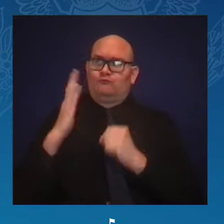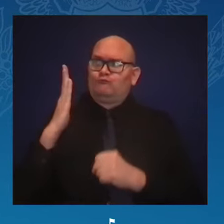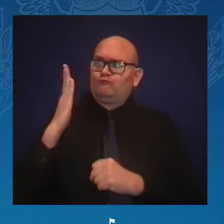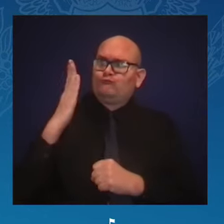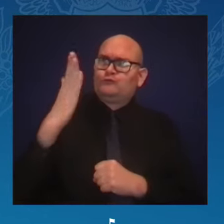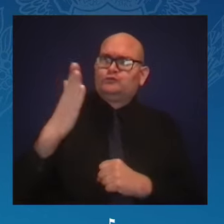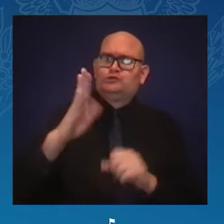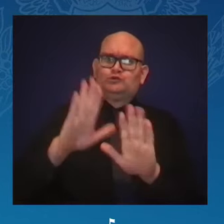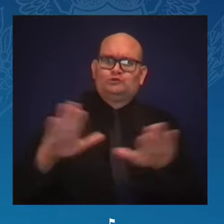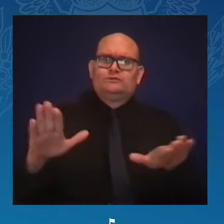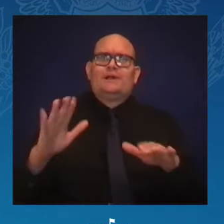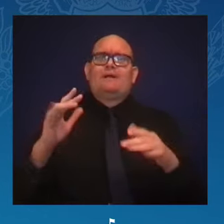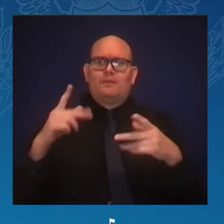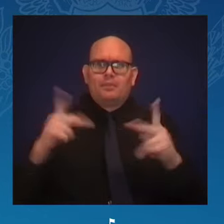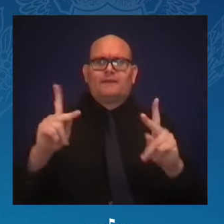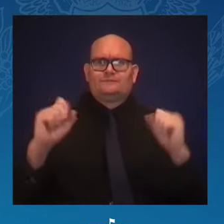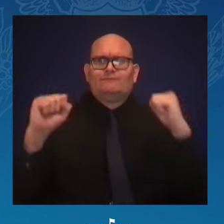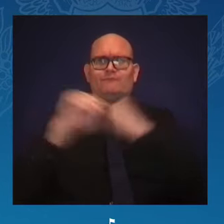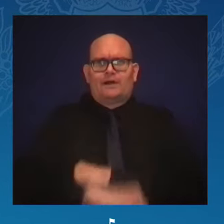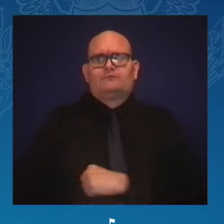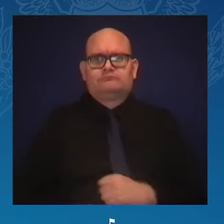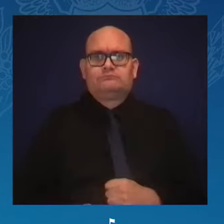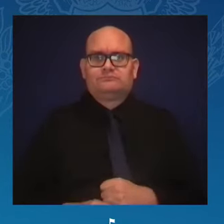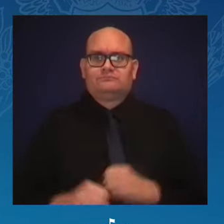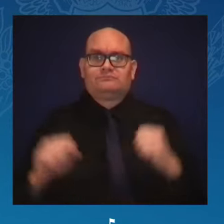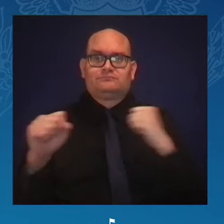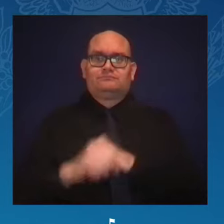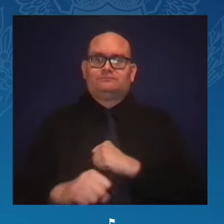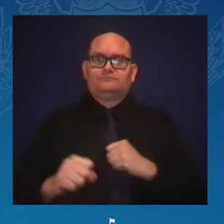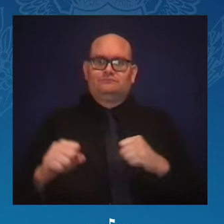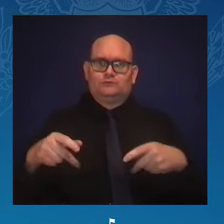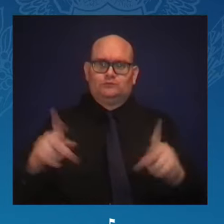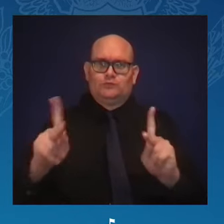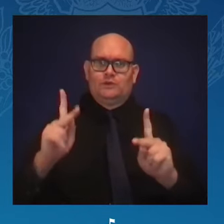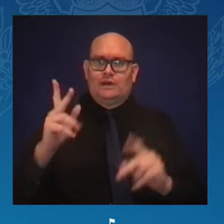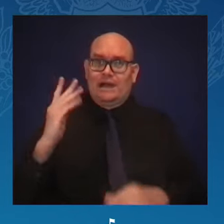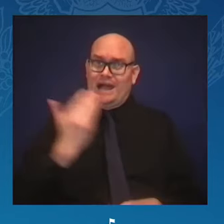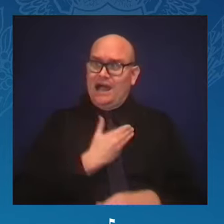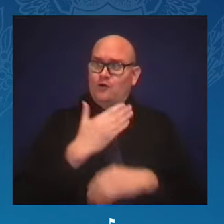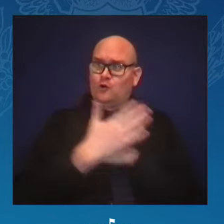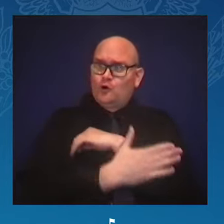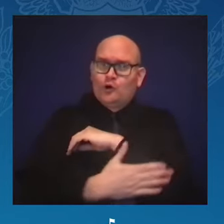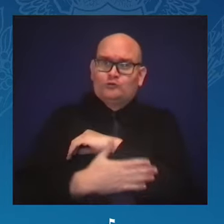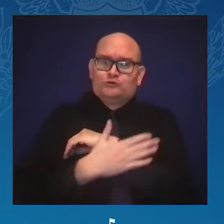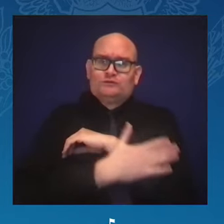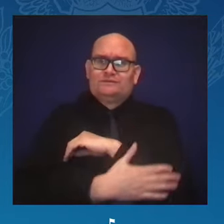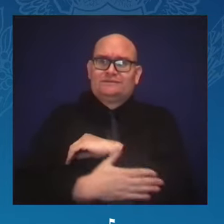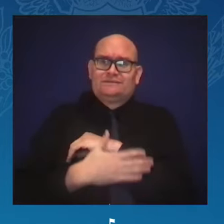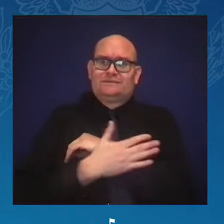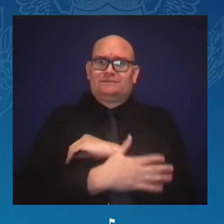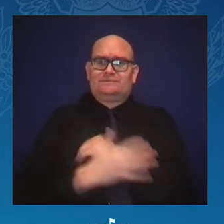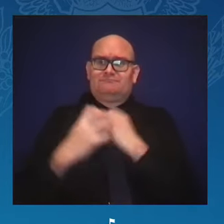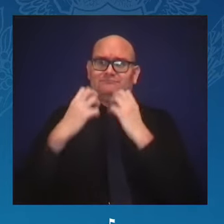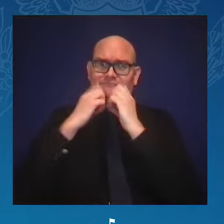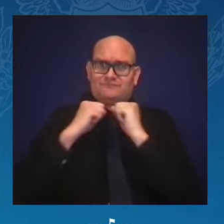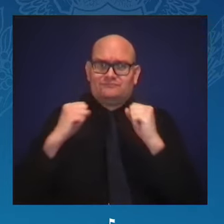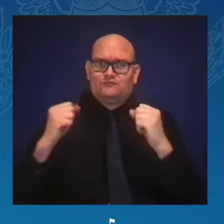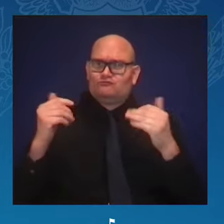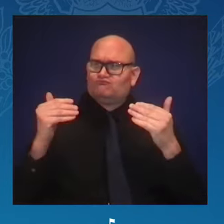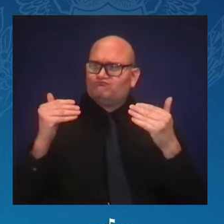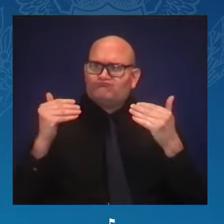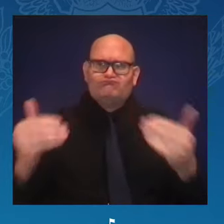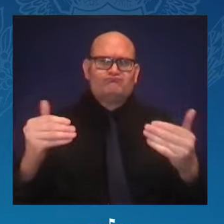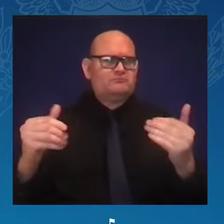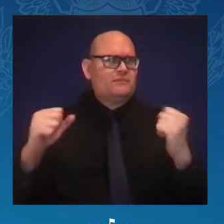by the love of our country, and let us fight with the knowledge and the